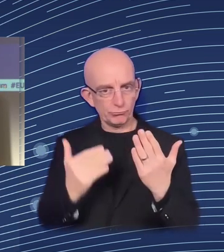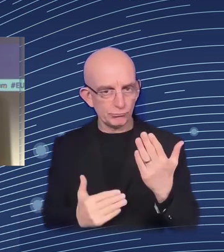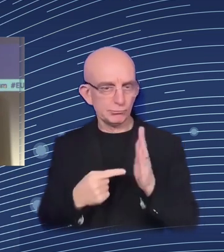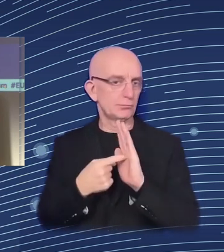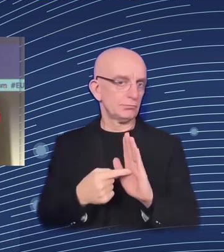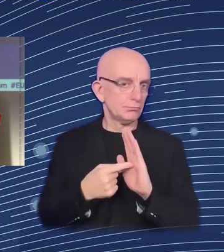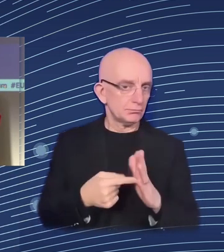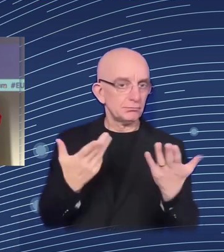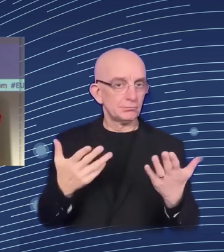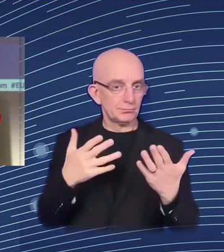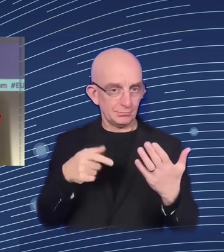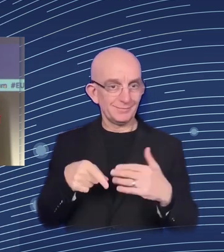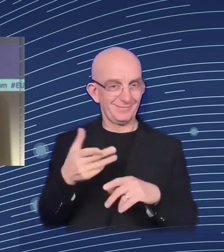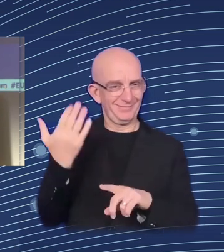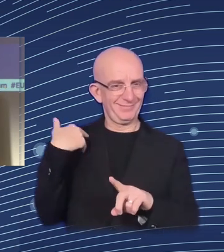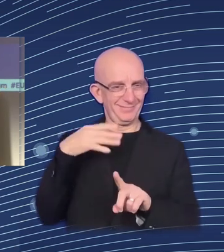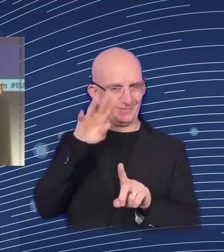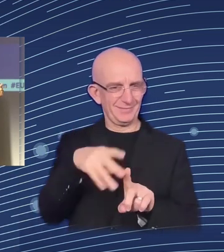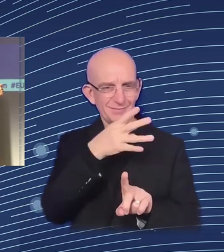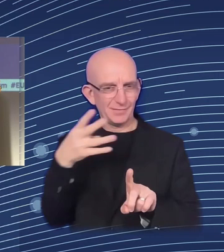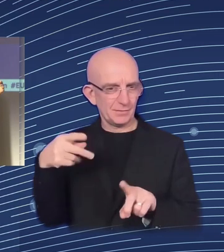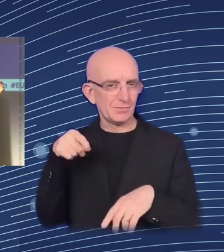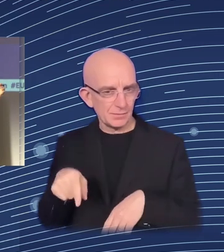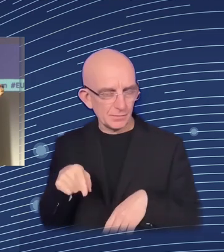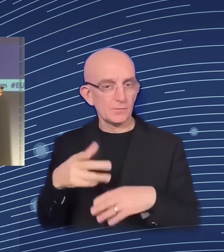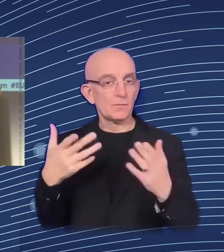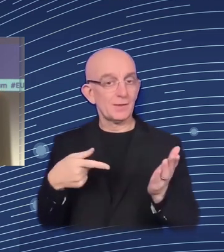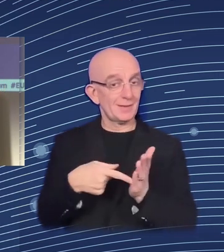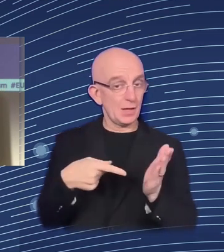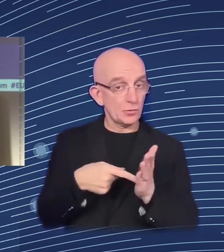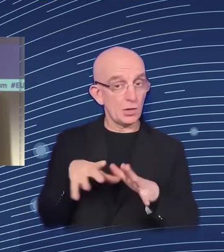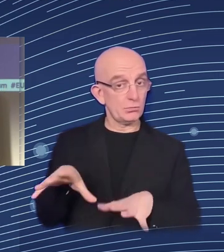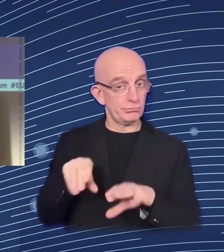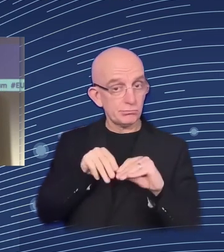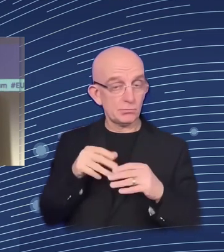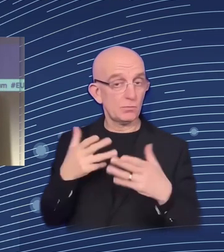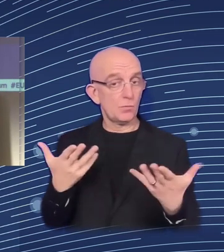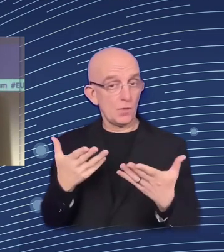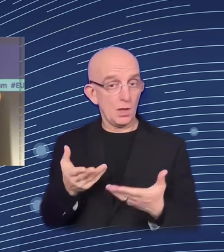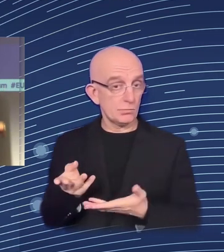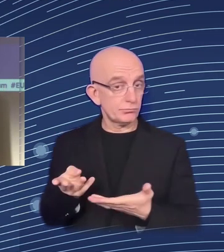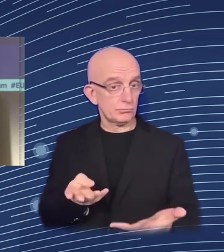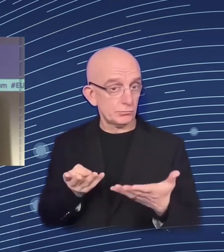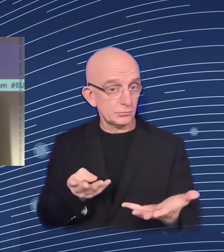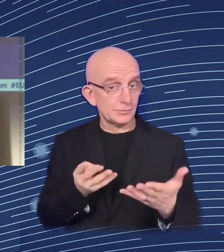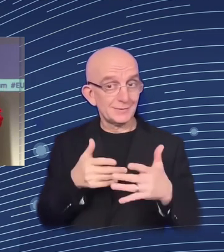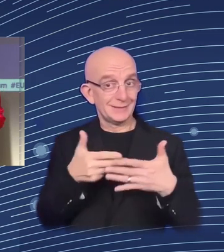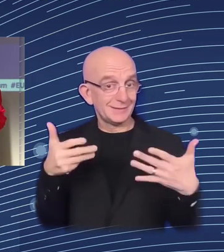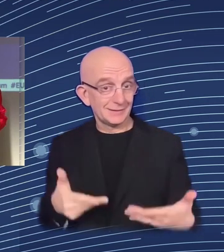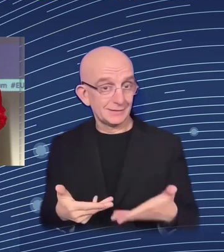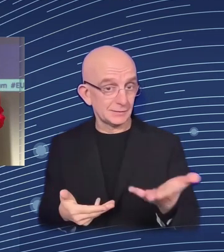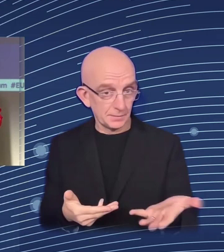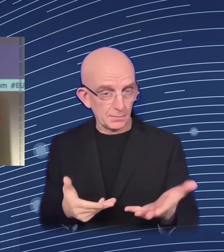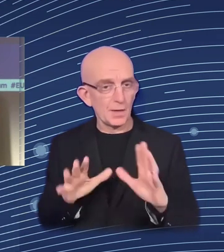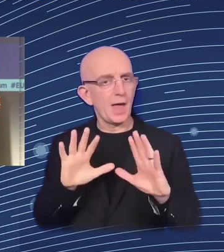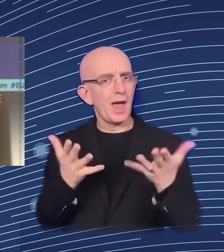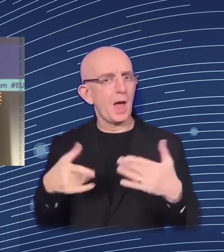how do we measure the endowment of skills, and so on and so forth. Now, I want to